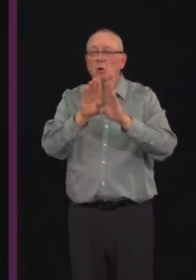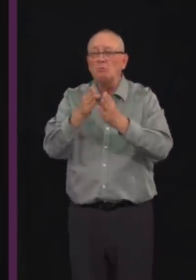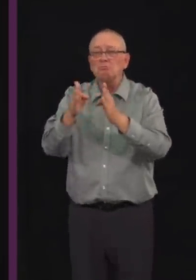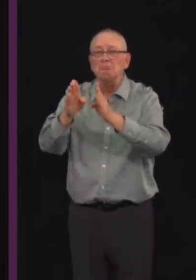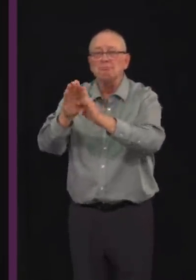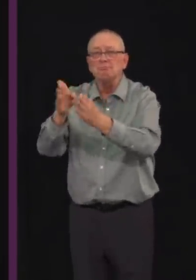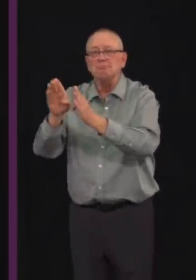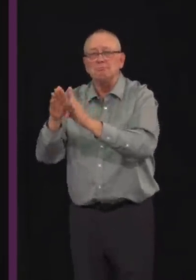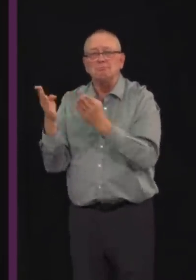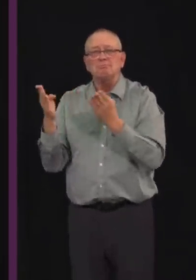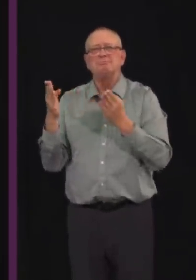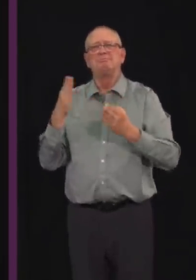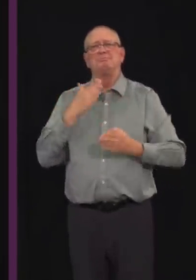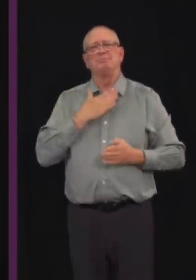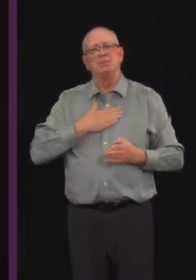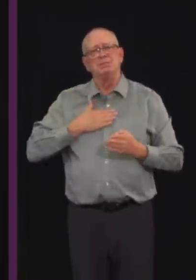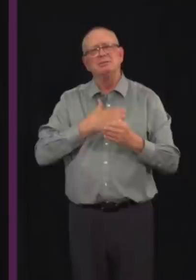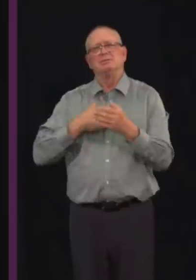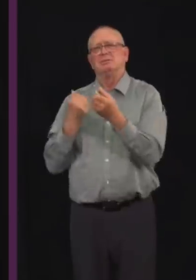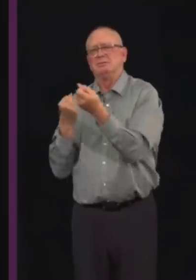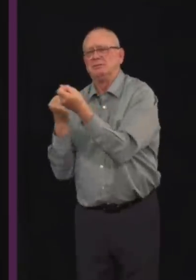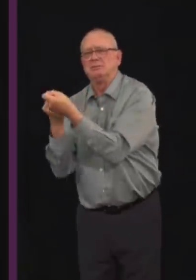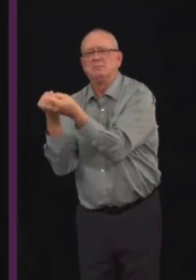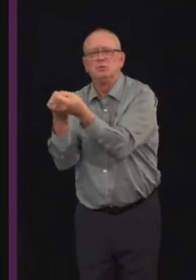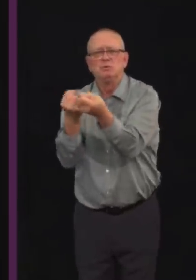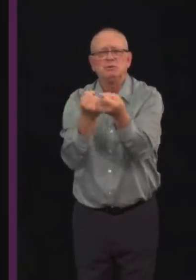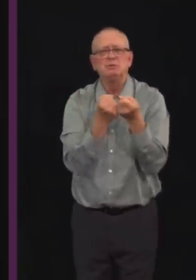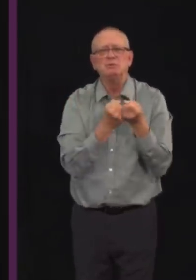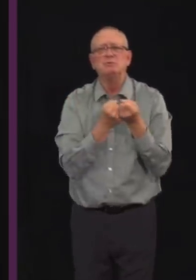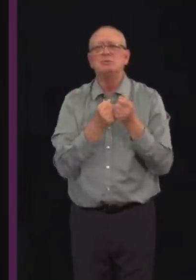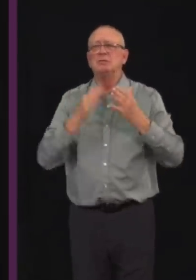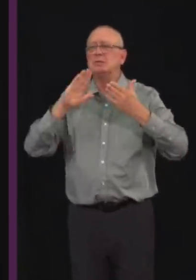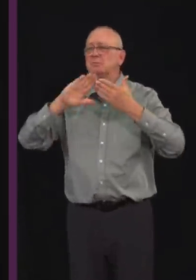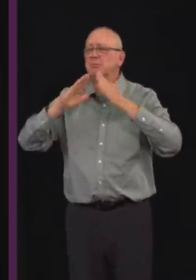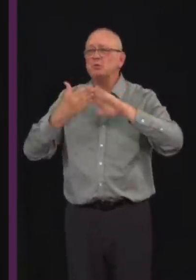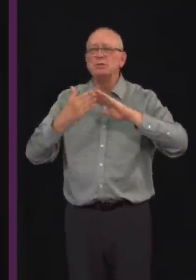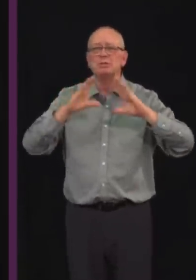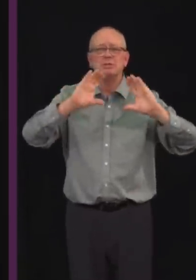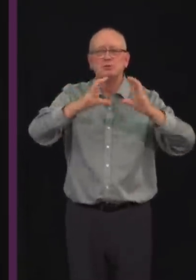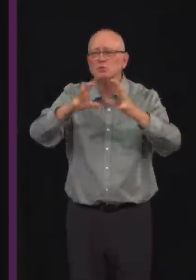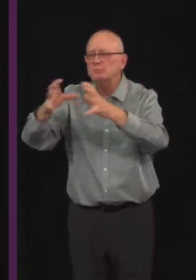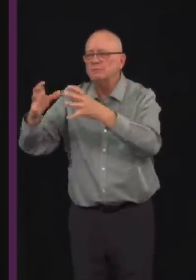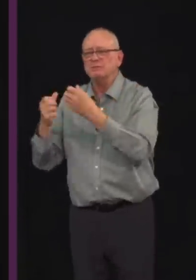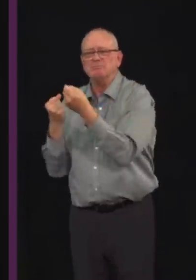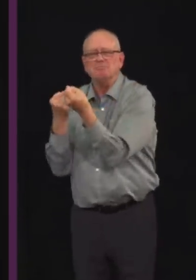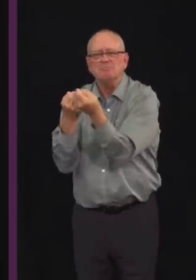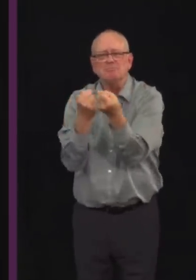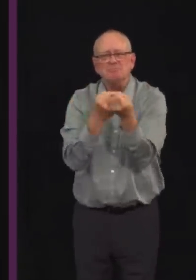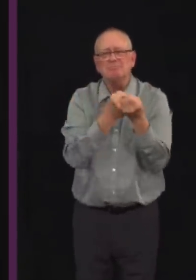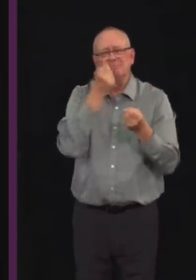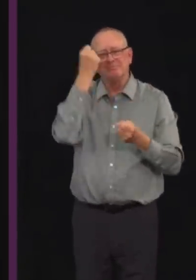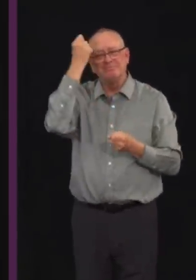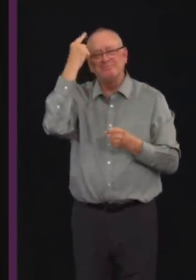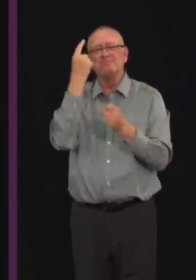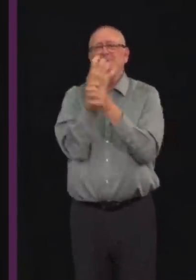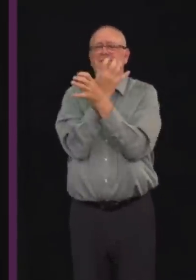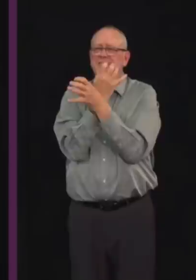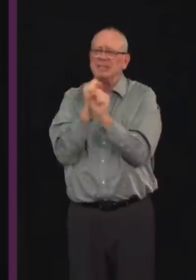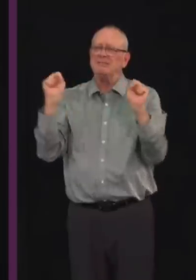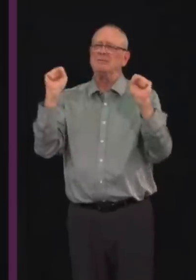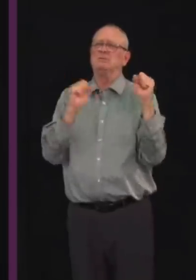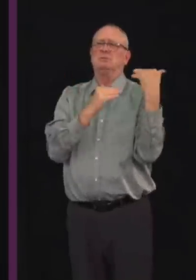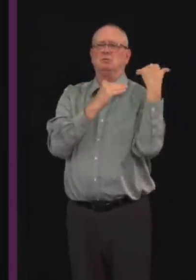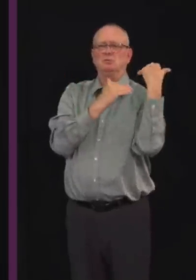community groups safely, responsibly and patiently by continuing to respect public health guidelines while you're shopping,